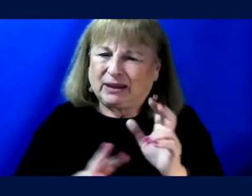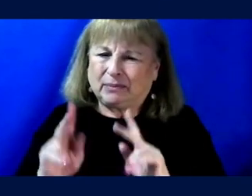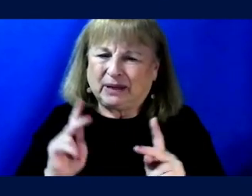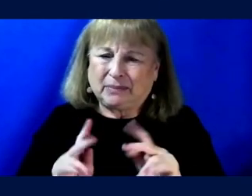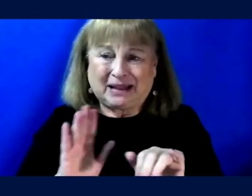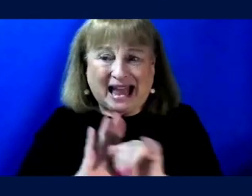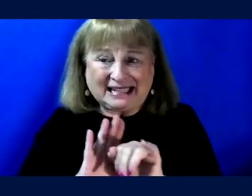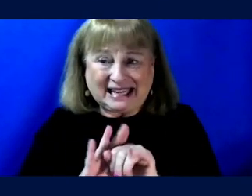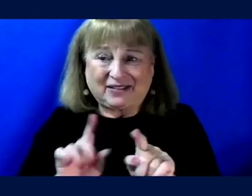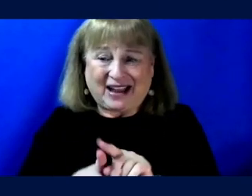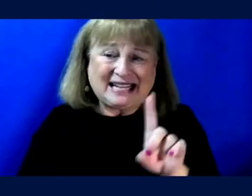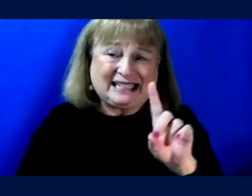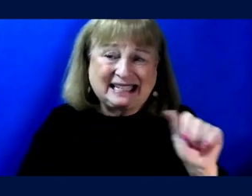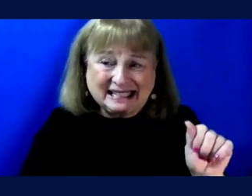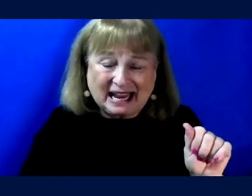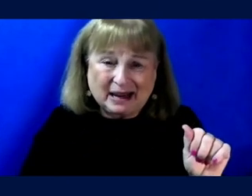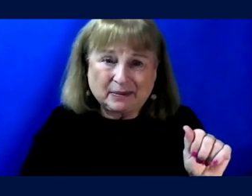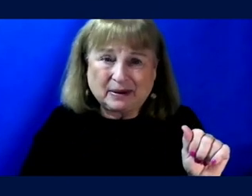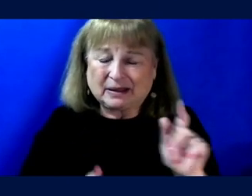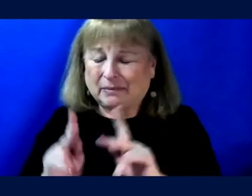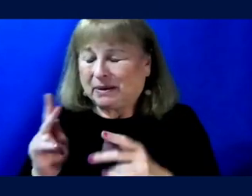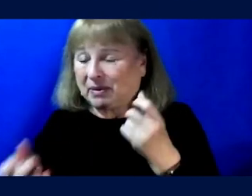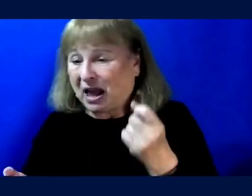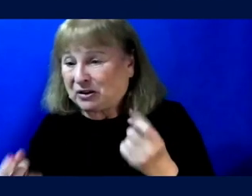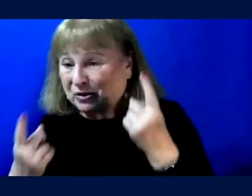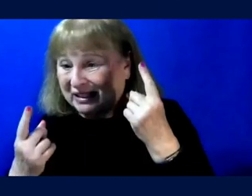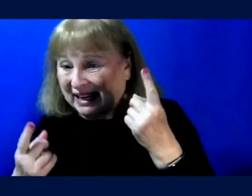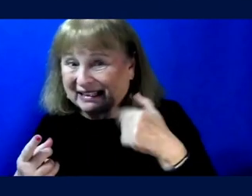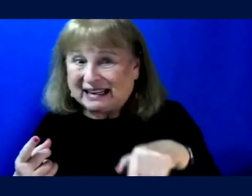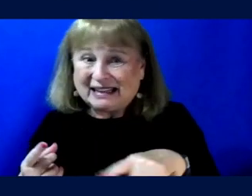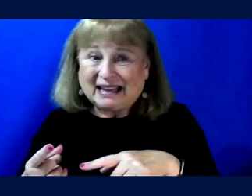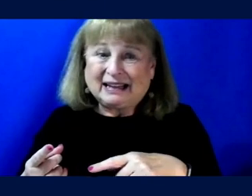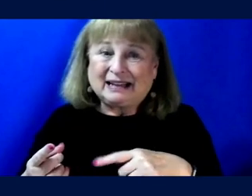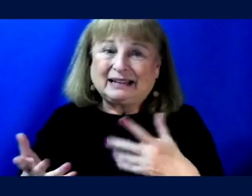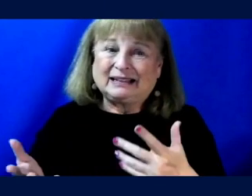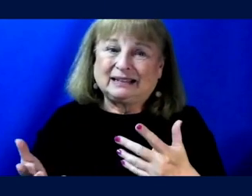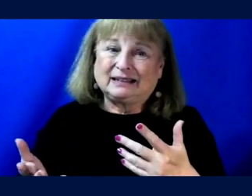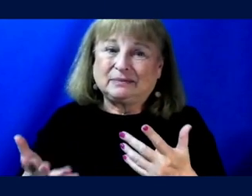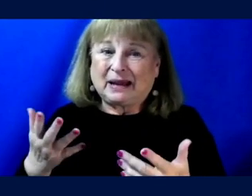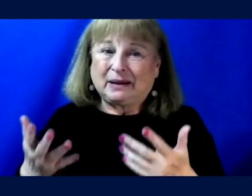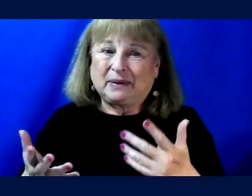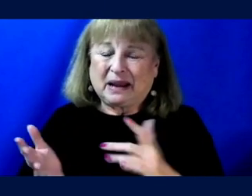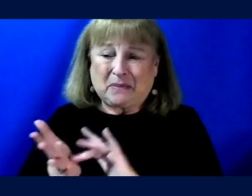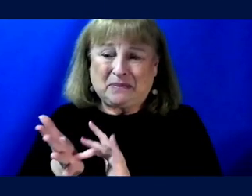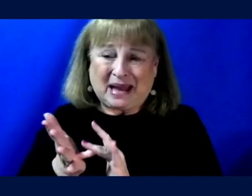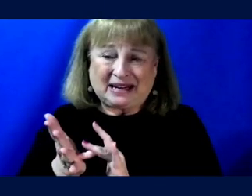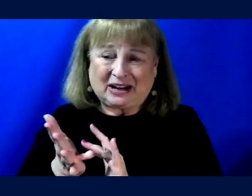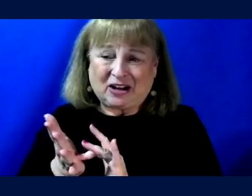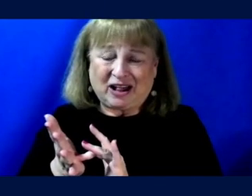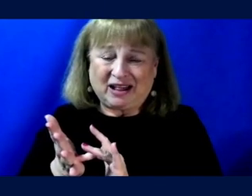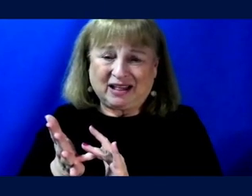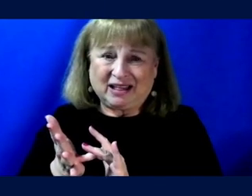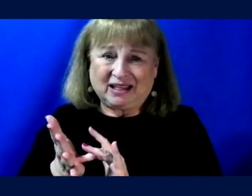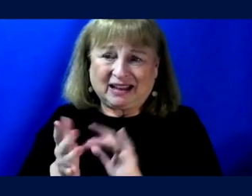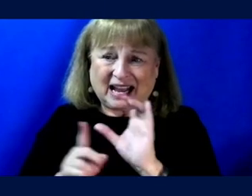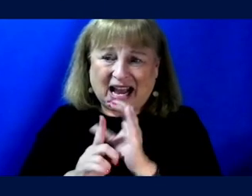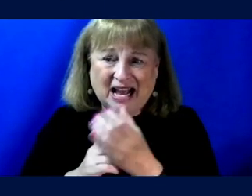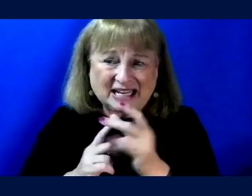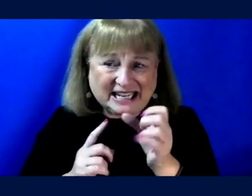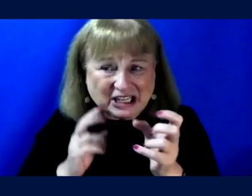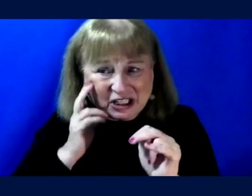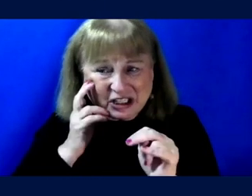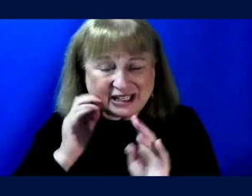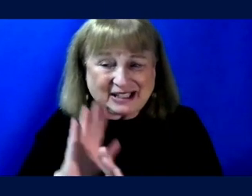identifying as disabled to understanding that there even is, uh, you know, maybe a medical, uh, condition that has